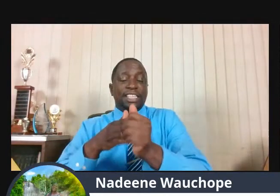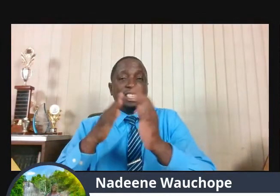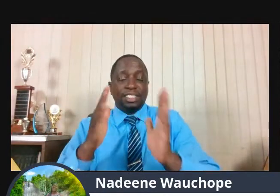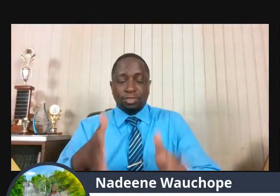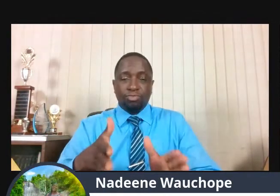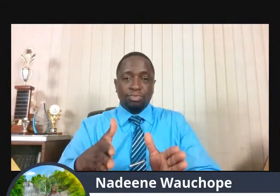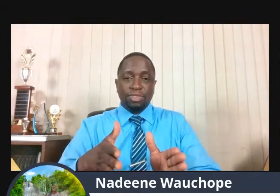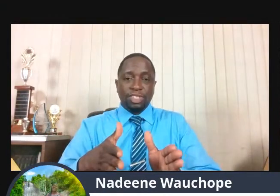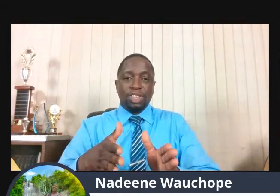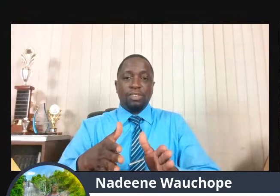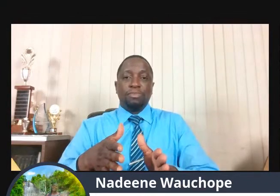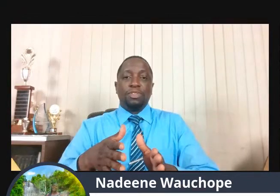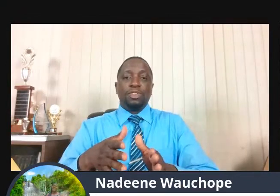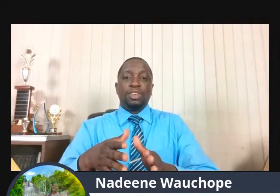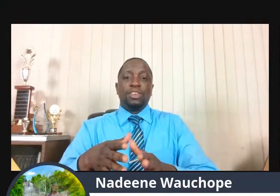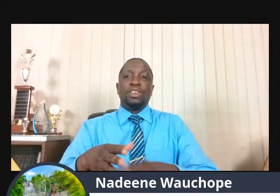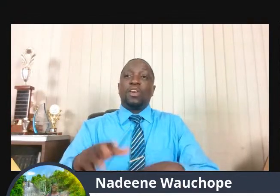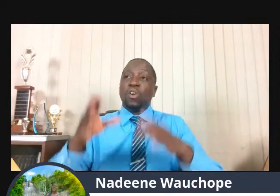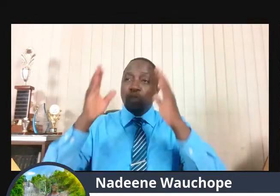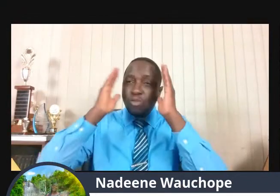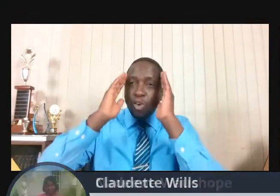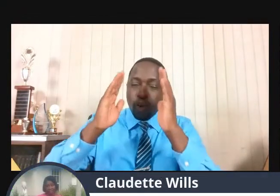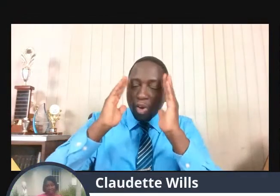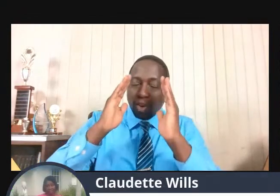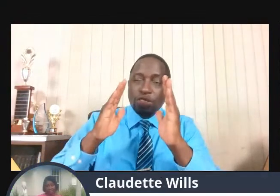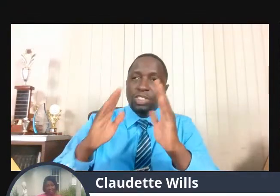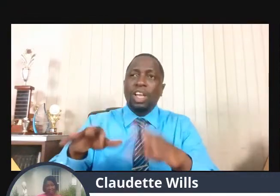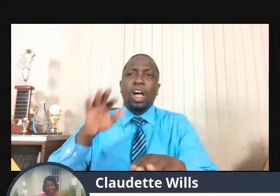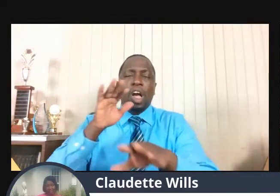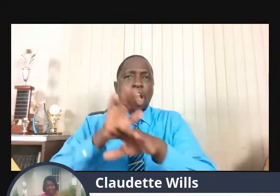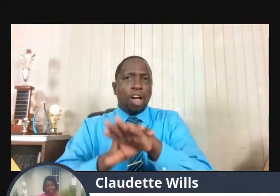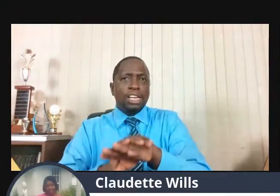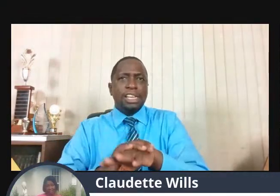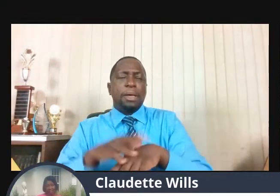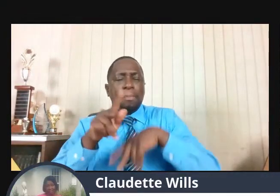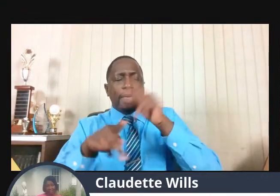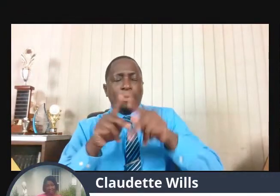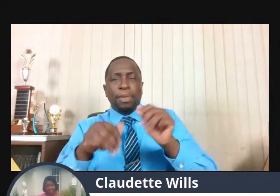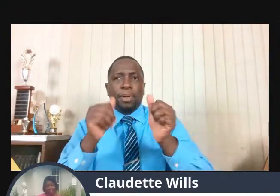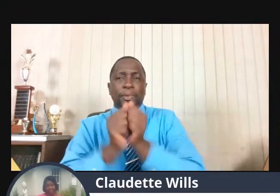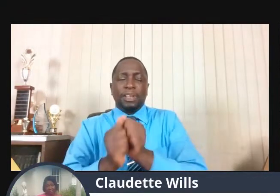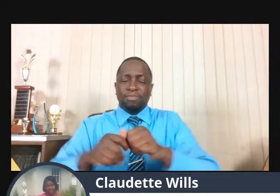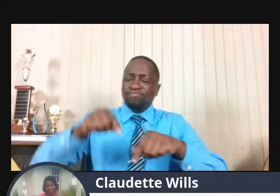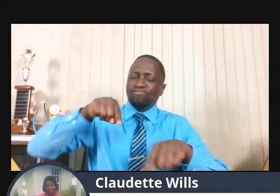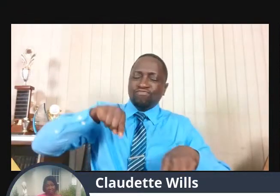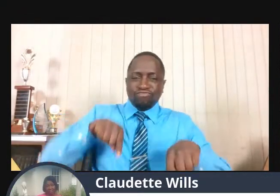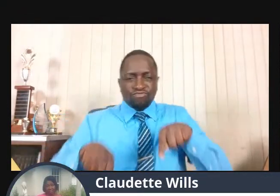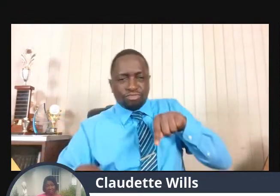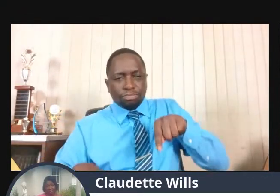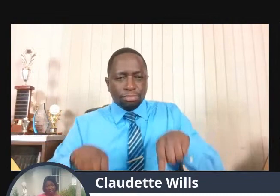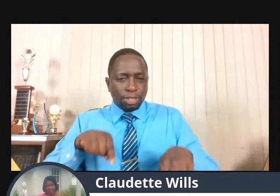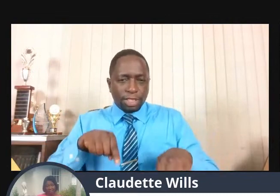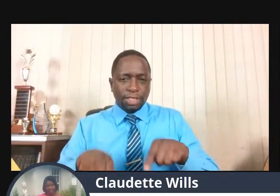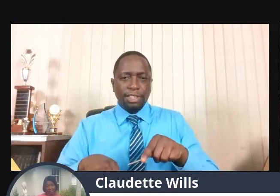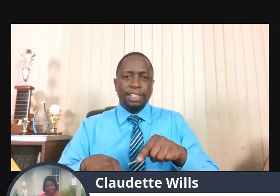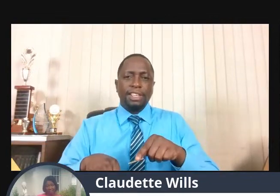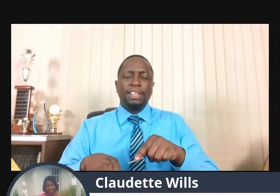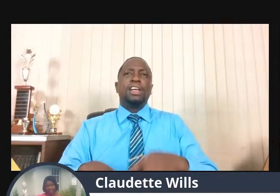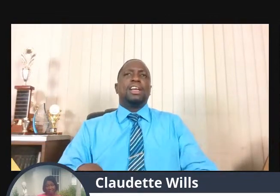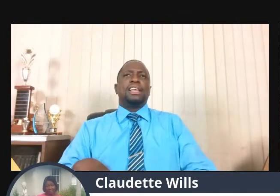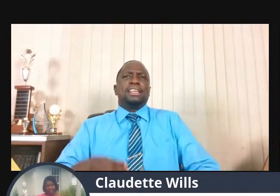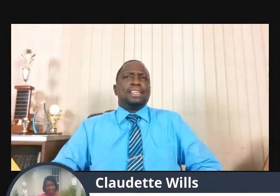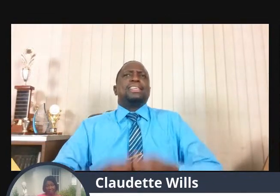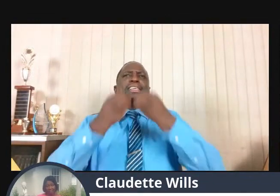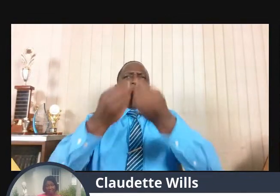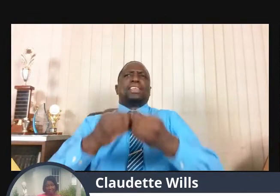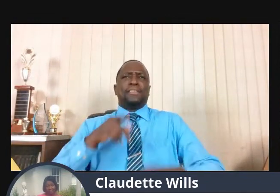look out for those in the possibilities ministries community. Hire them. Stop this